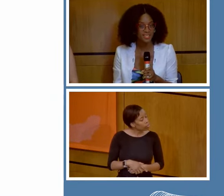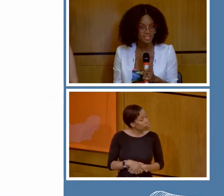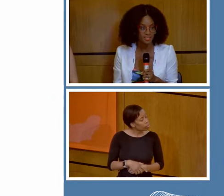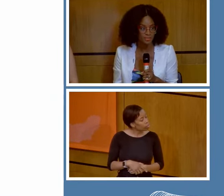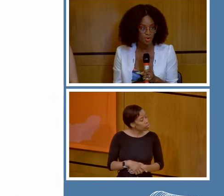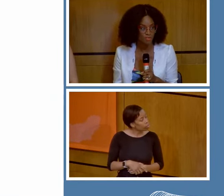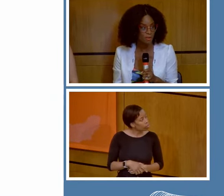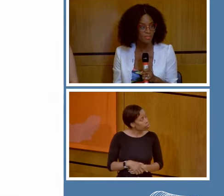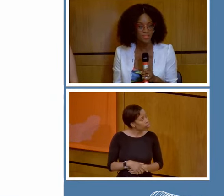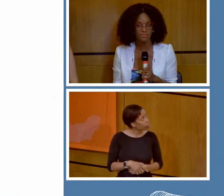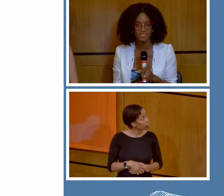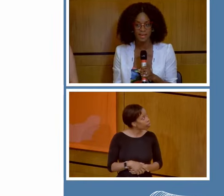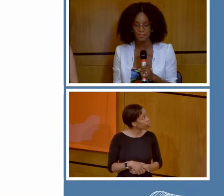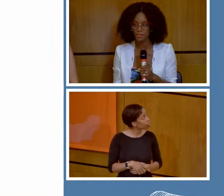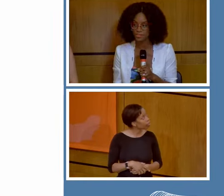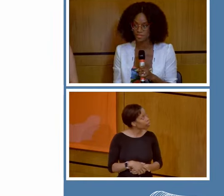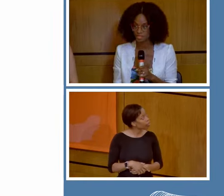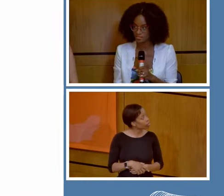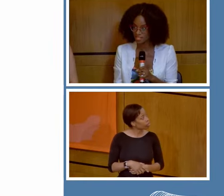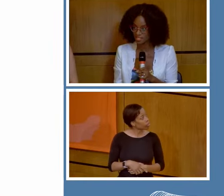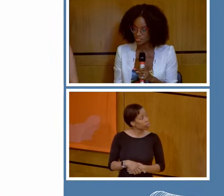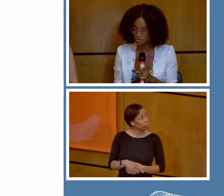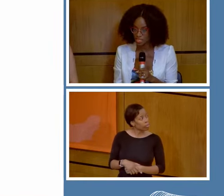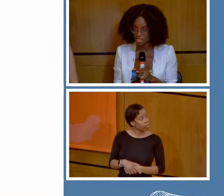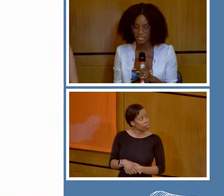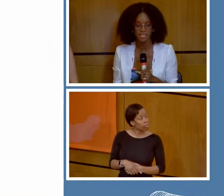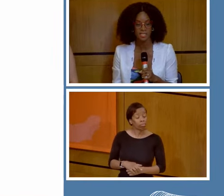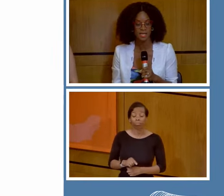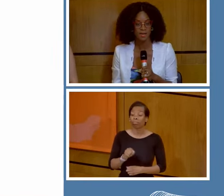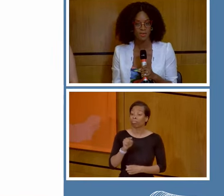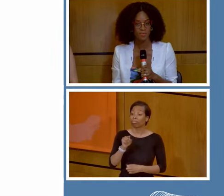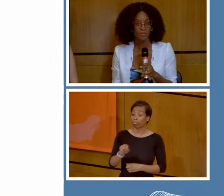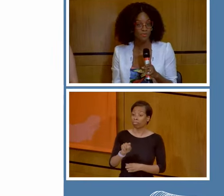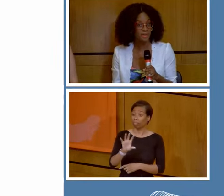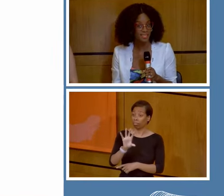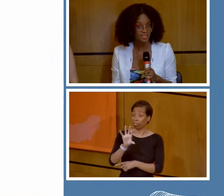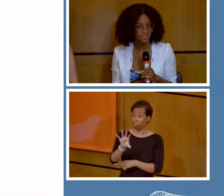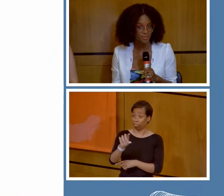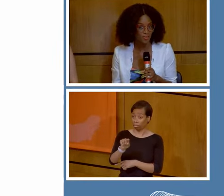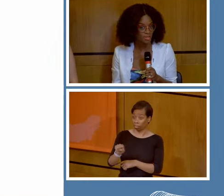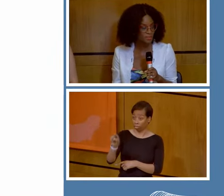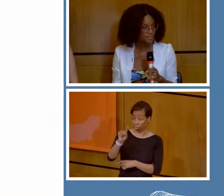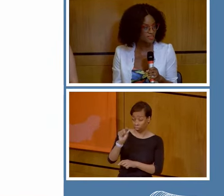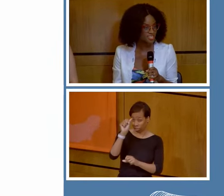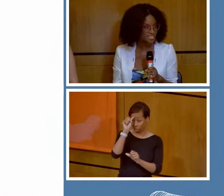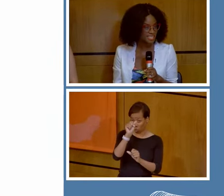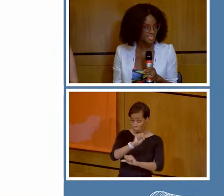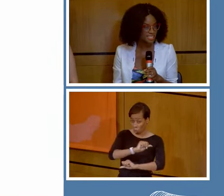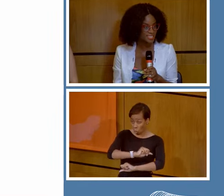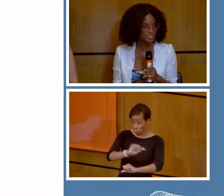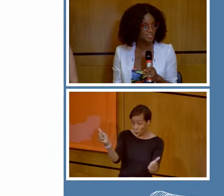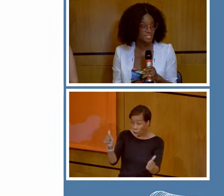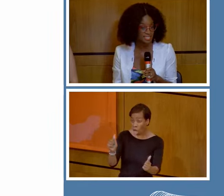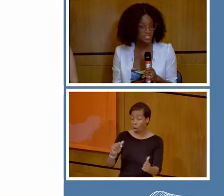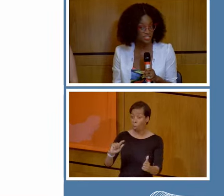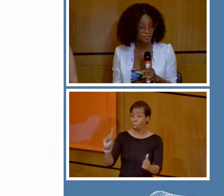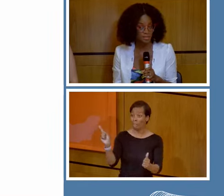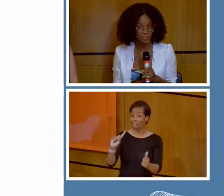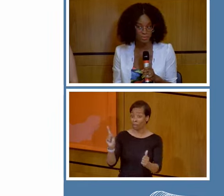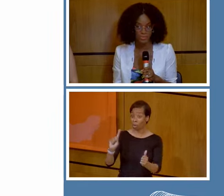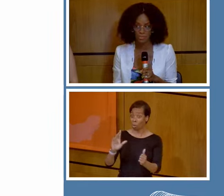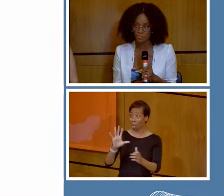Great Kingdom, or Republic of Sambos, because of the history of rebellion of people of African descent and indigenous